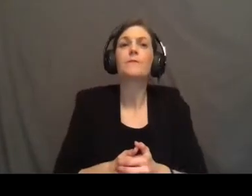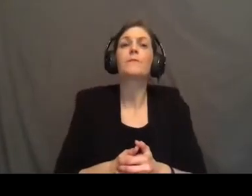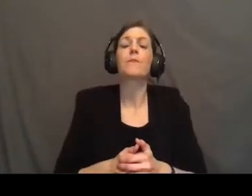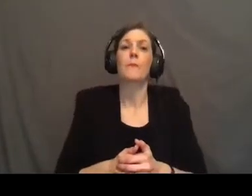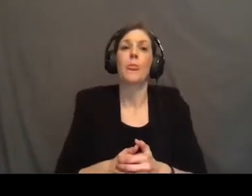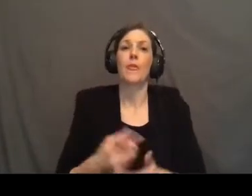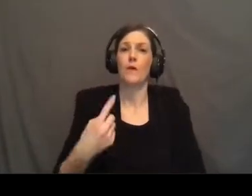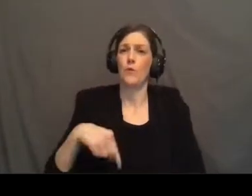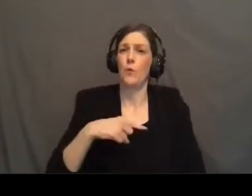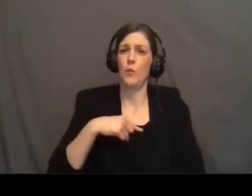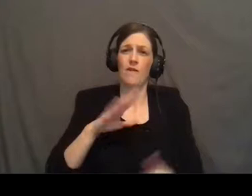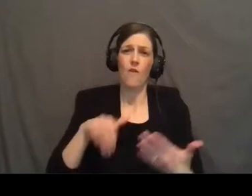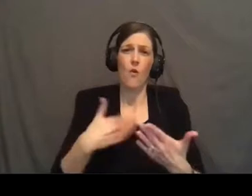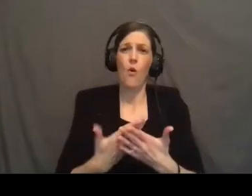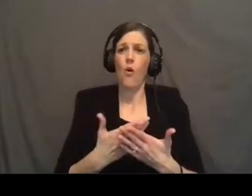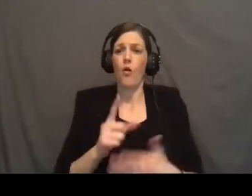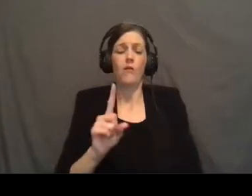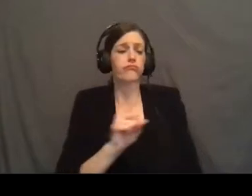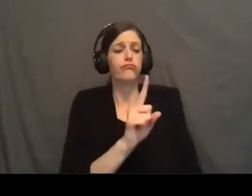we have all turned our own way